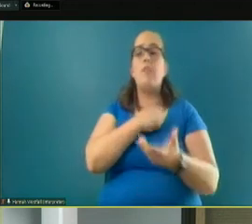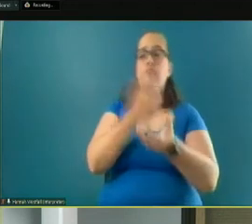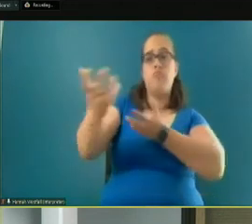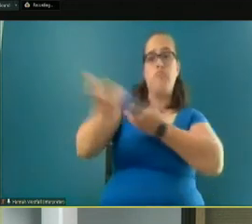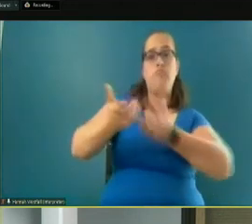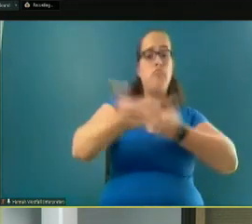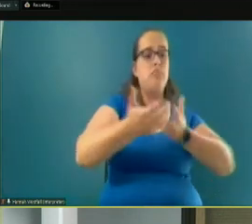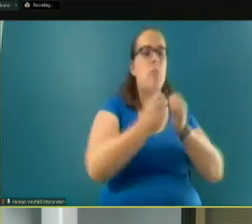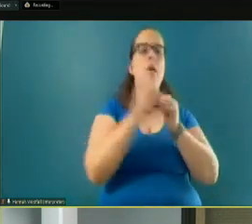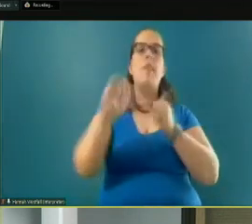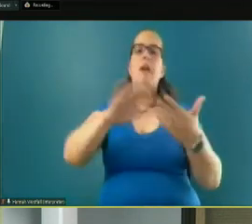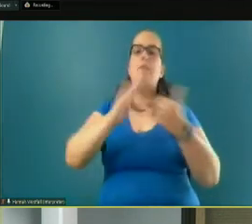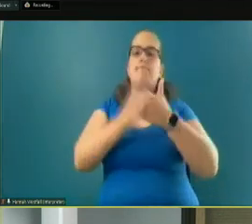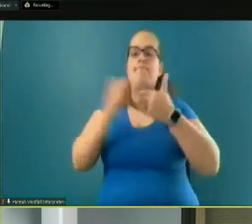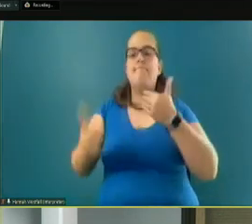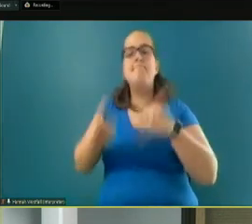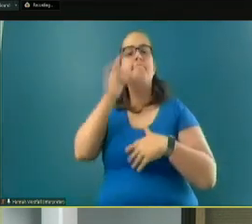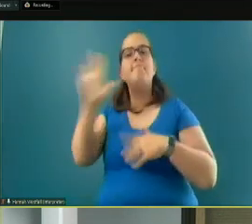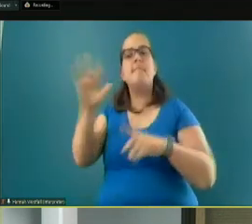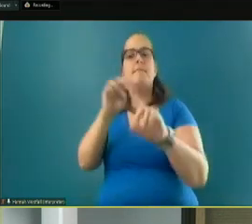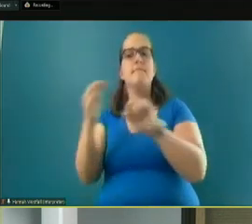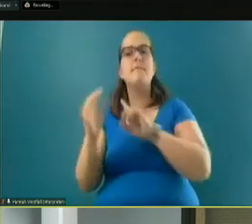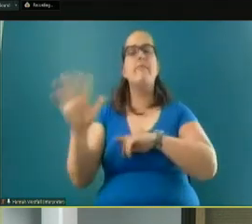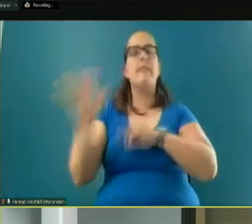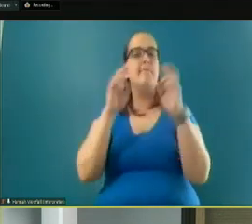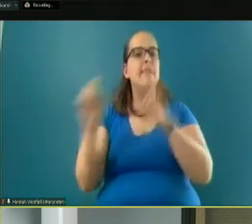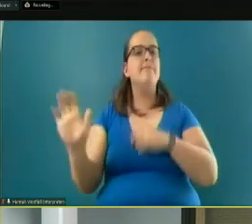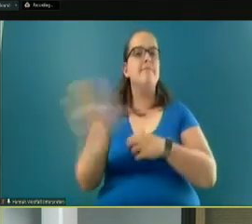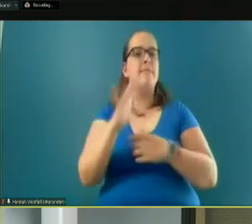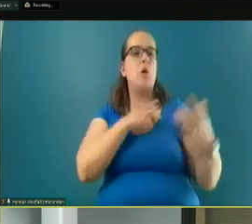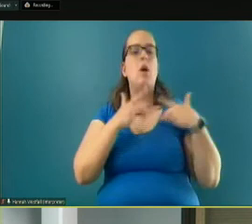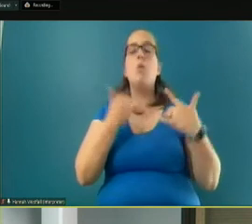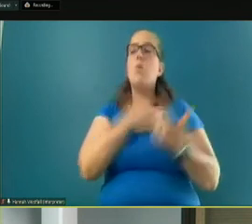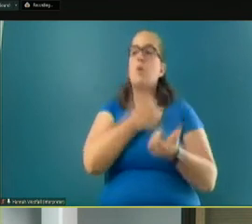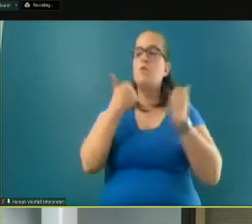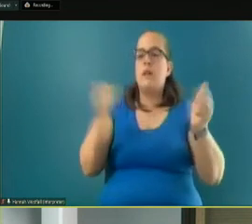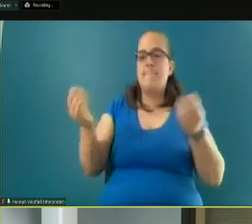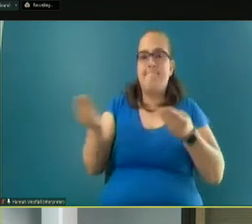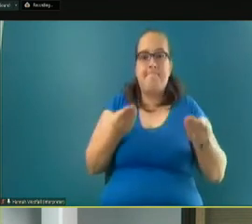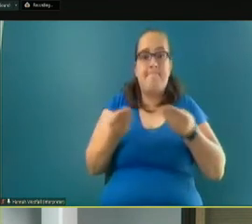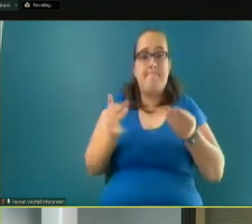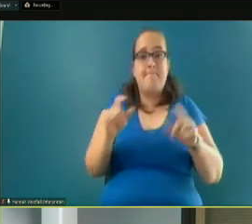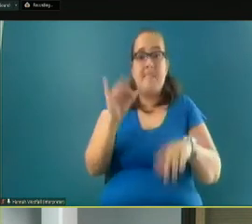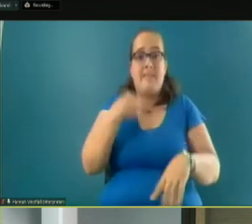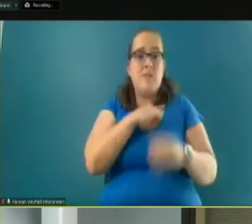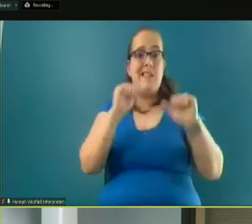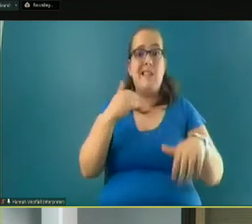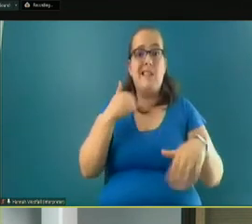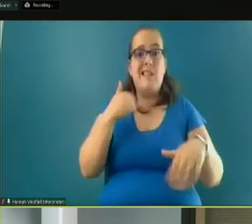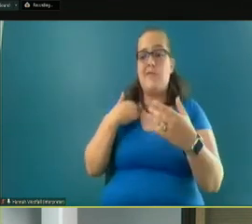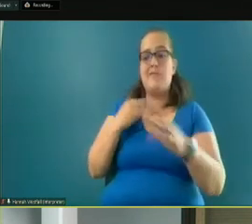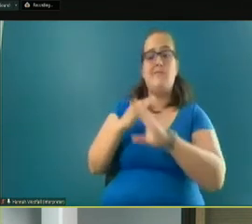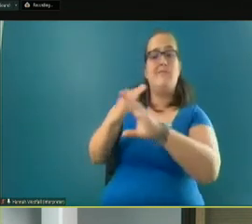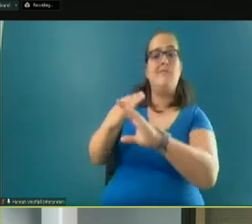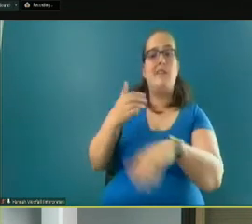to understand their perspectives and their issues and concerns, and then we attempt to mitigate those to the extent that we can. Are there buffer areas? Is there landscaping? Is there